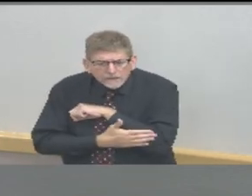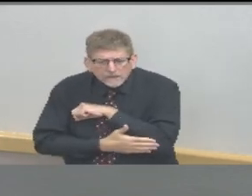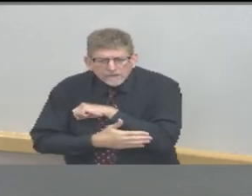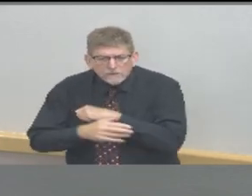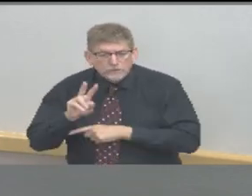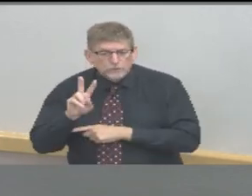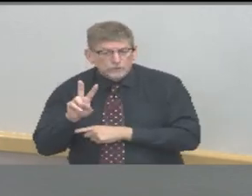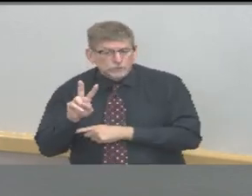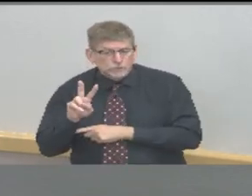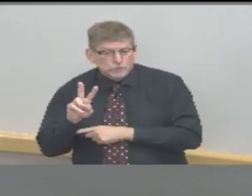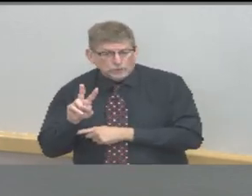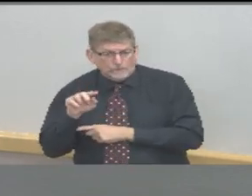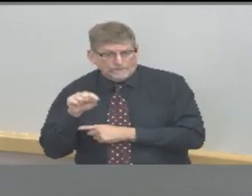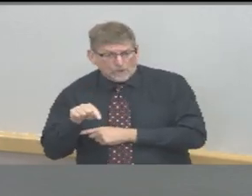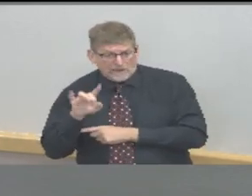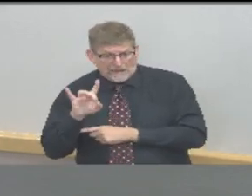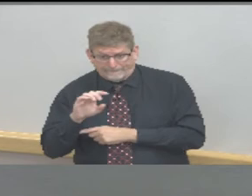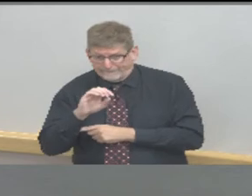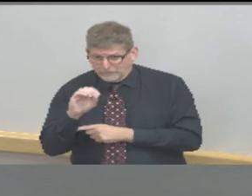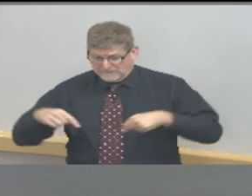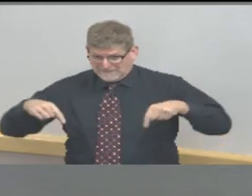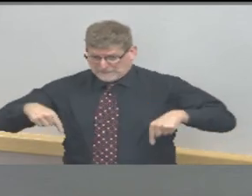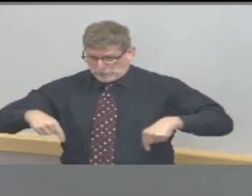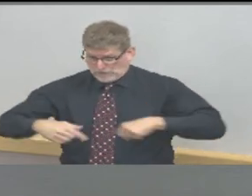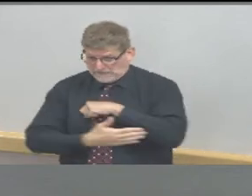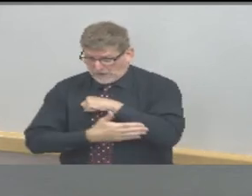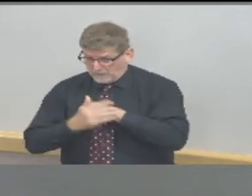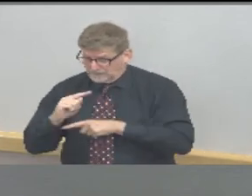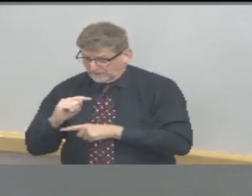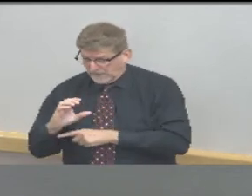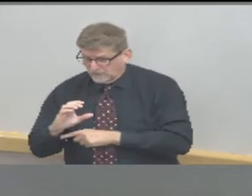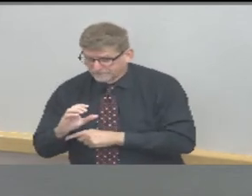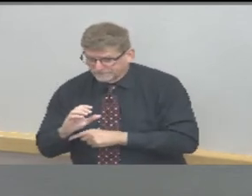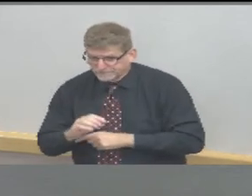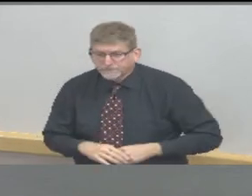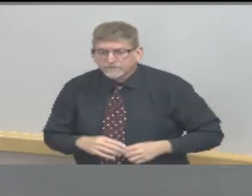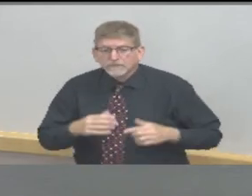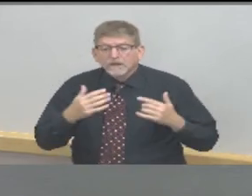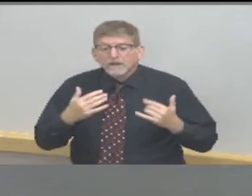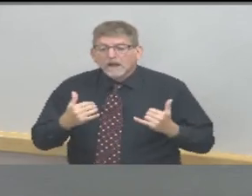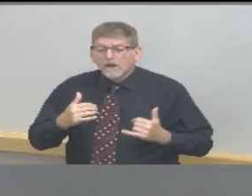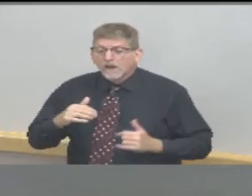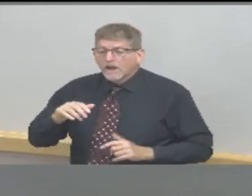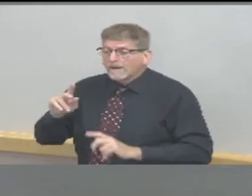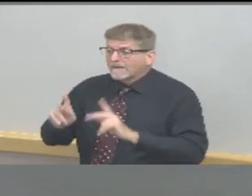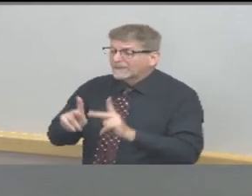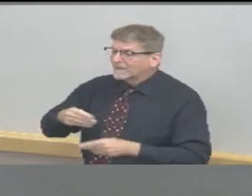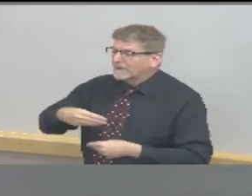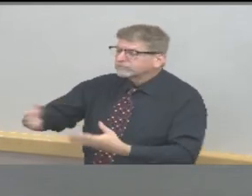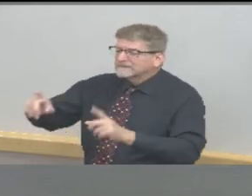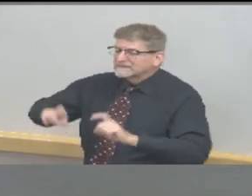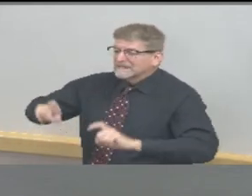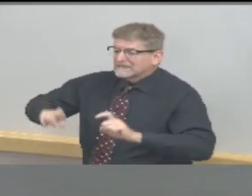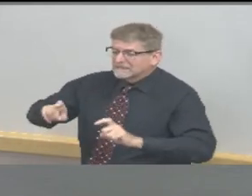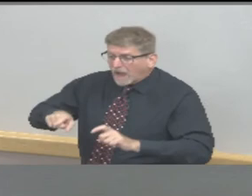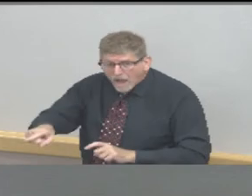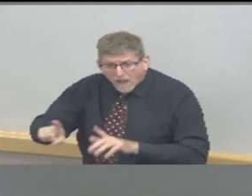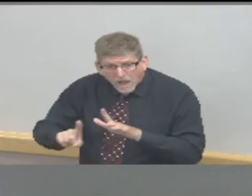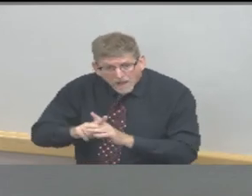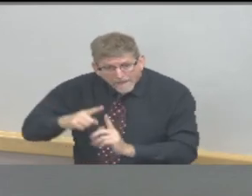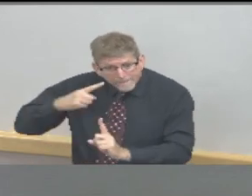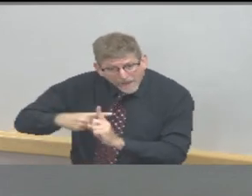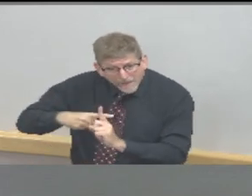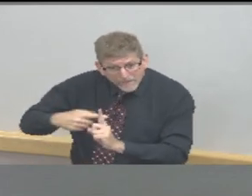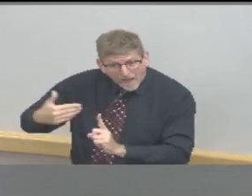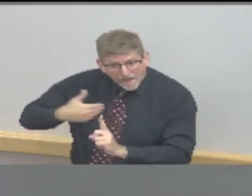individuals who tested positive for COVID-19 44.8 percent had no symptoms at all